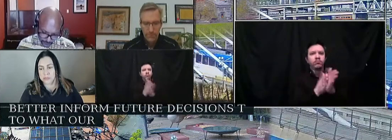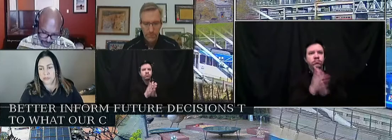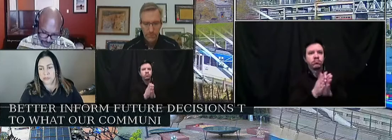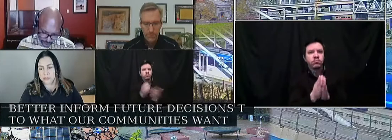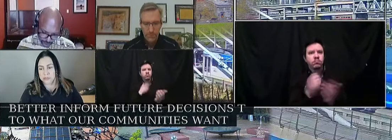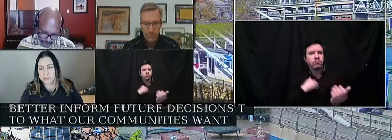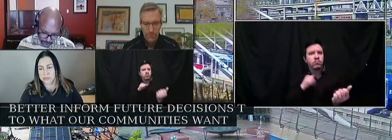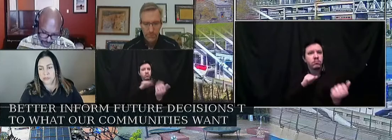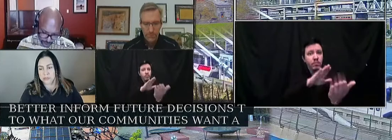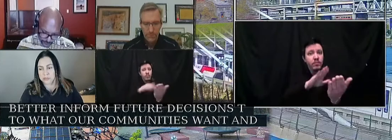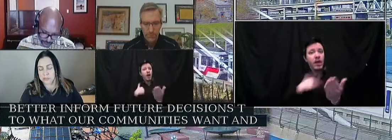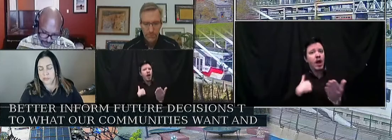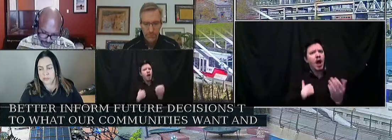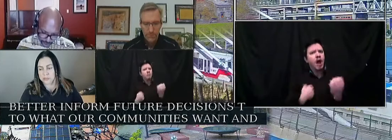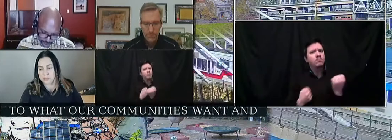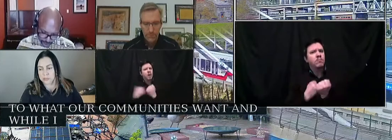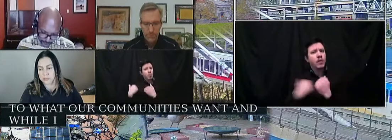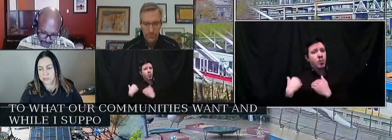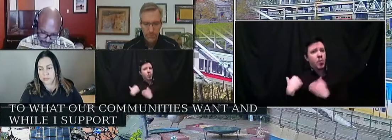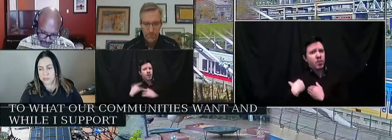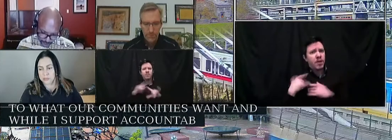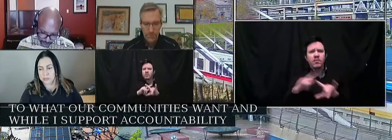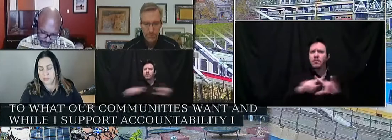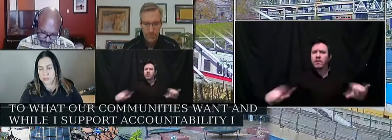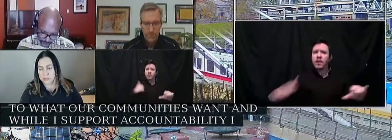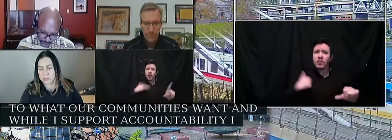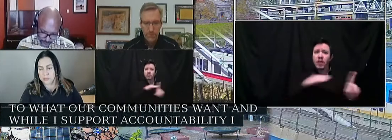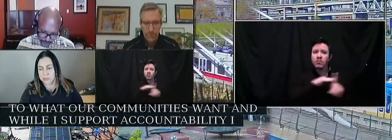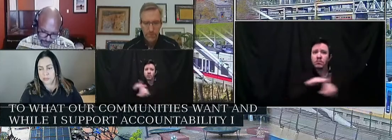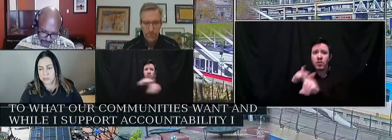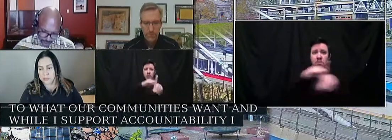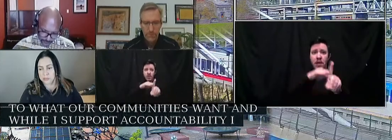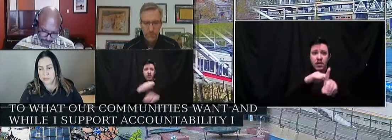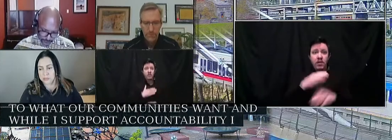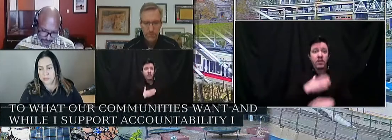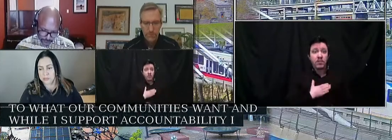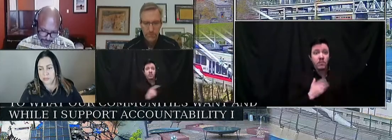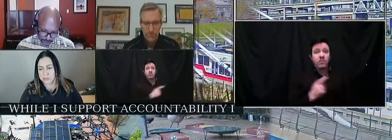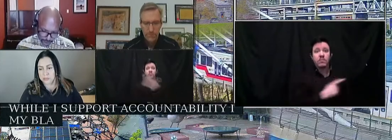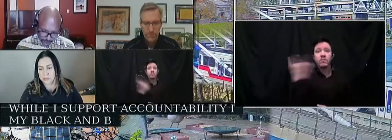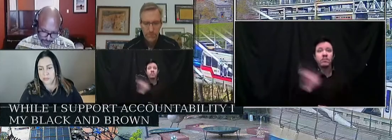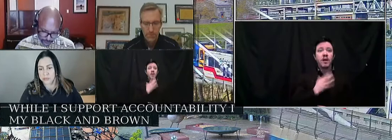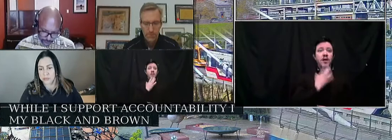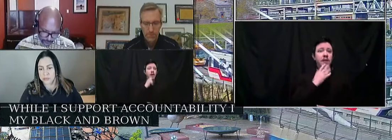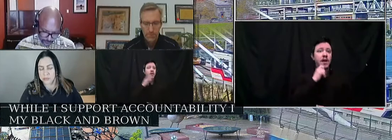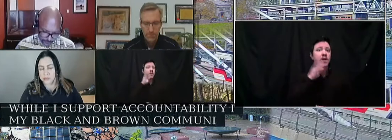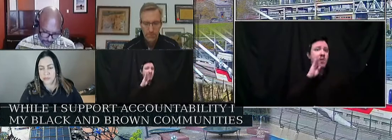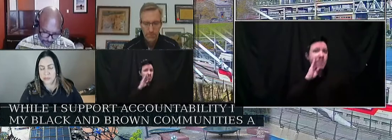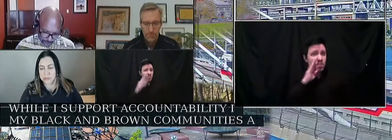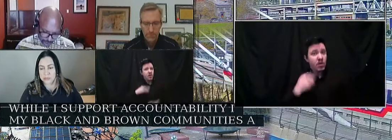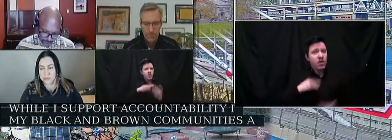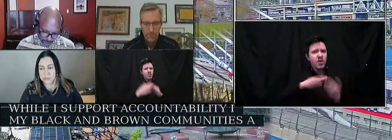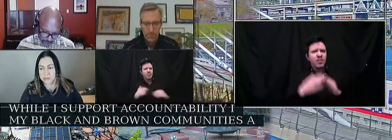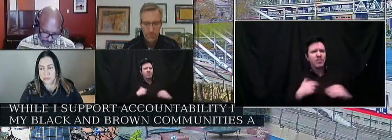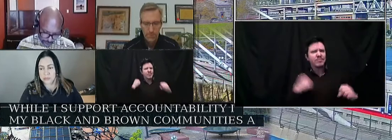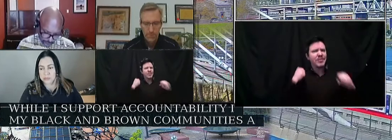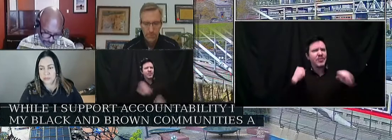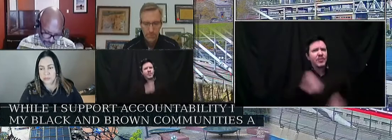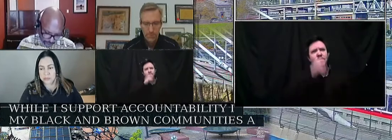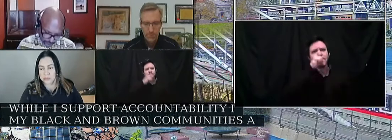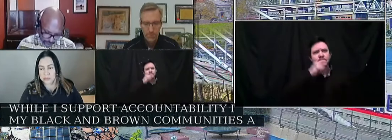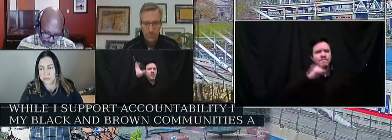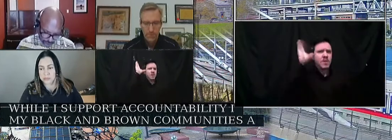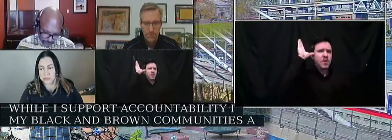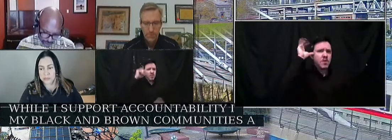And while I support accountability, I do want to remind everyone here. My Black and Brown communities are strong, capable, resilient, and